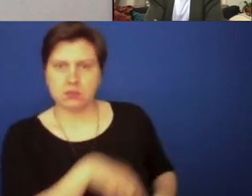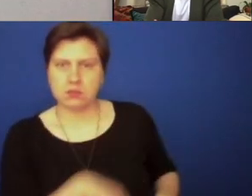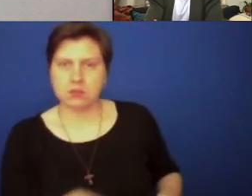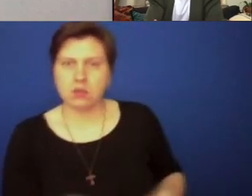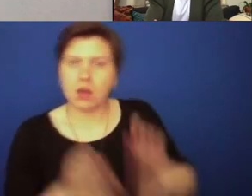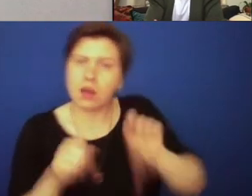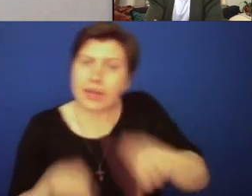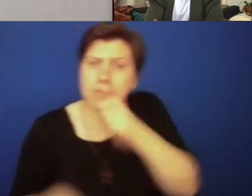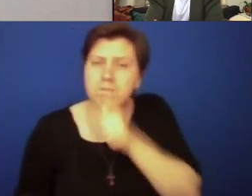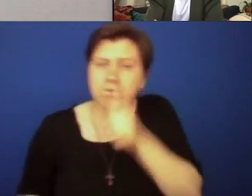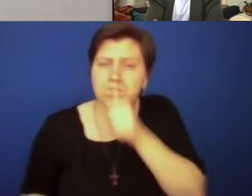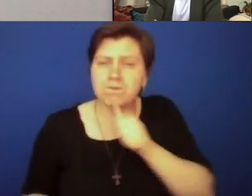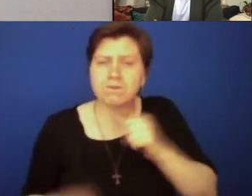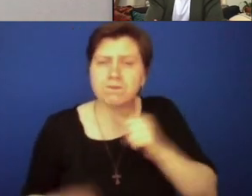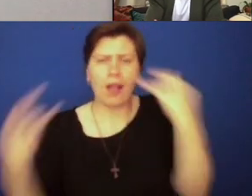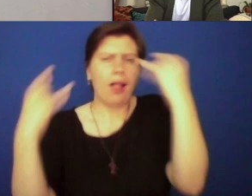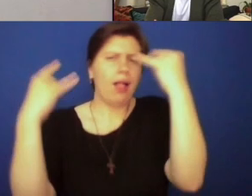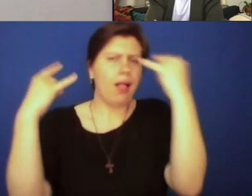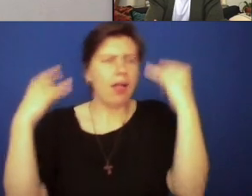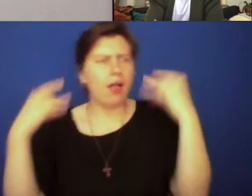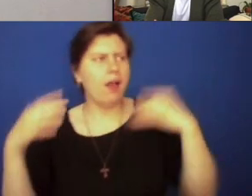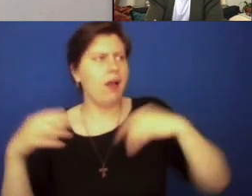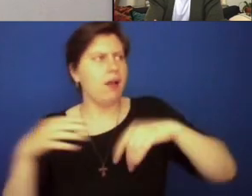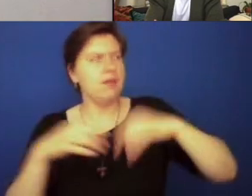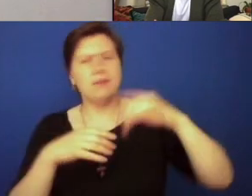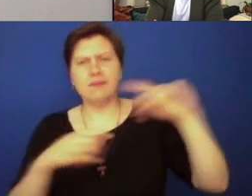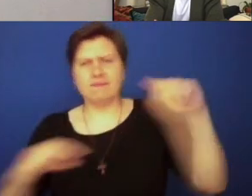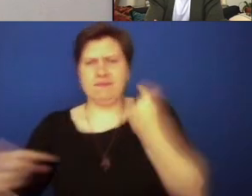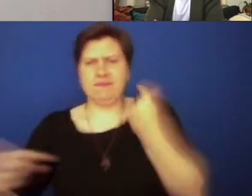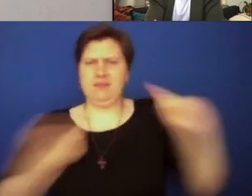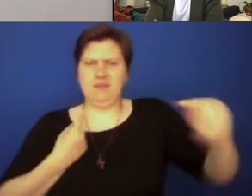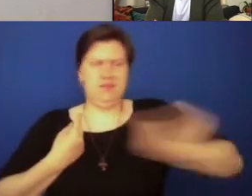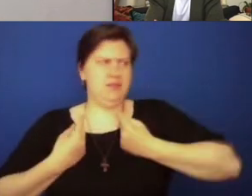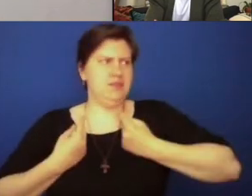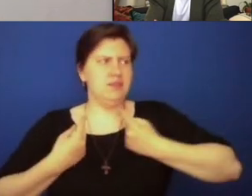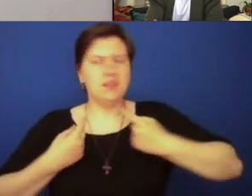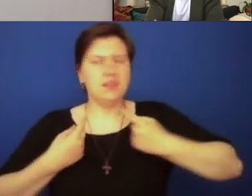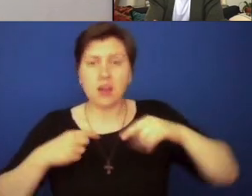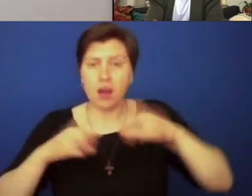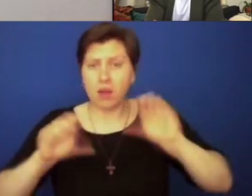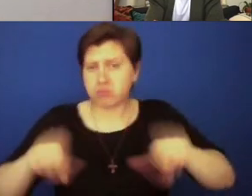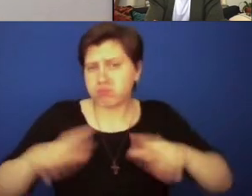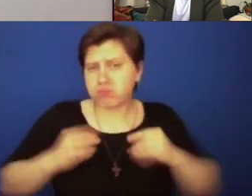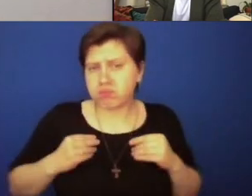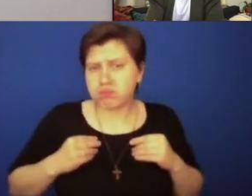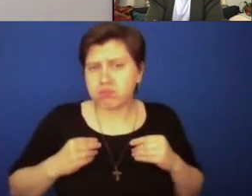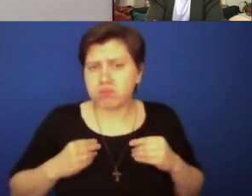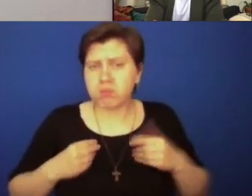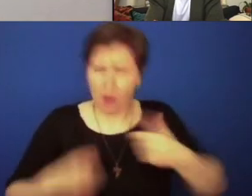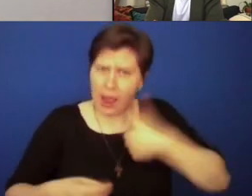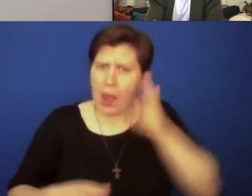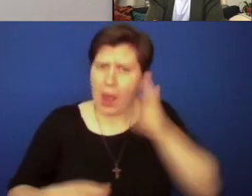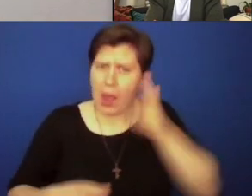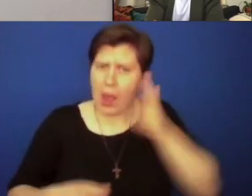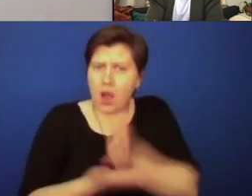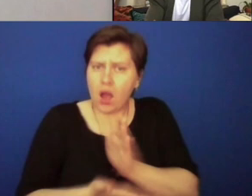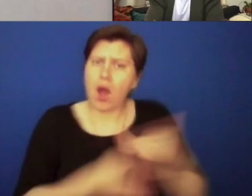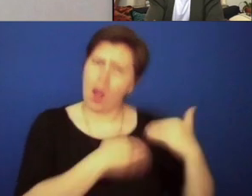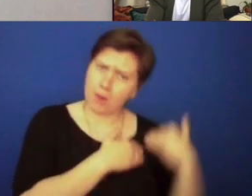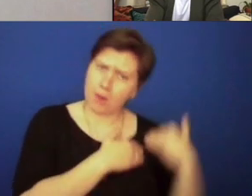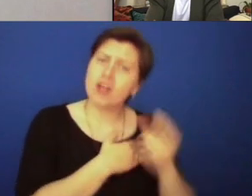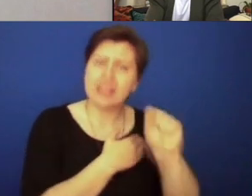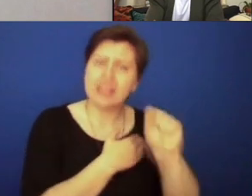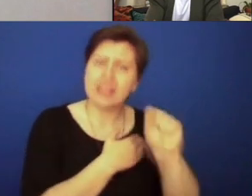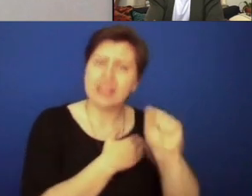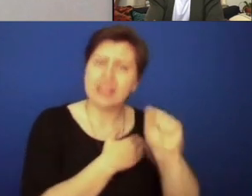ridicule, the questioning that might come from speaking up from justice. Understanding that it is